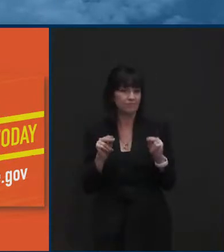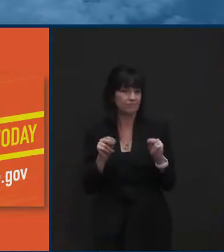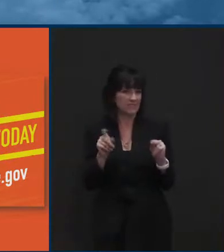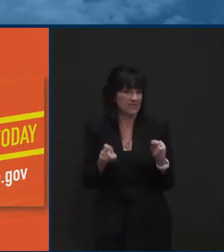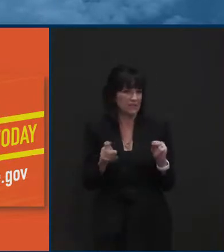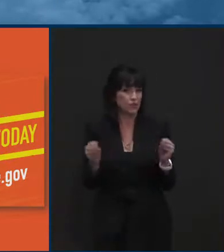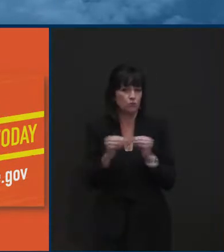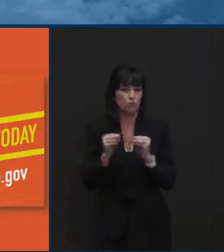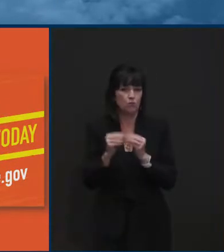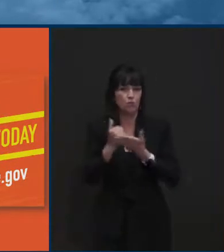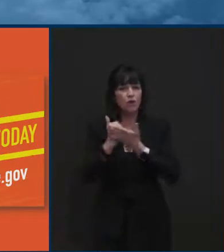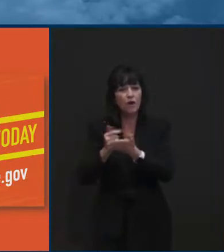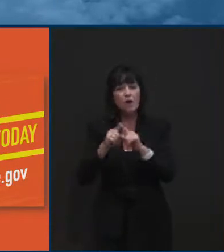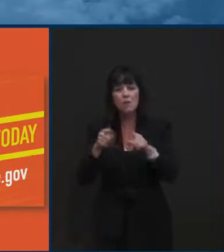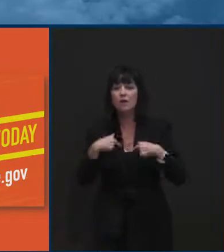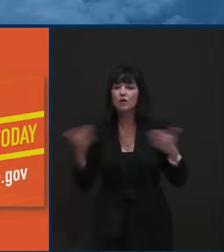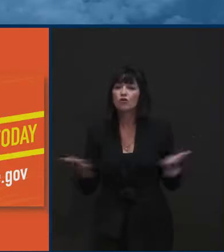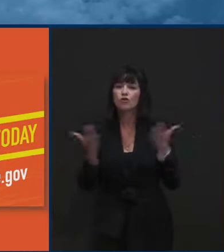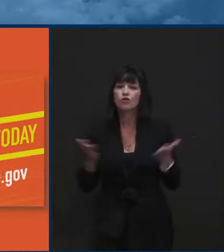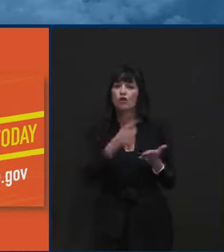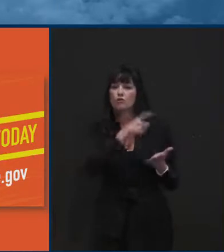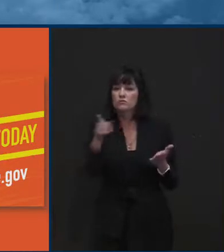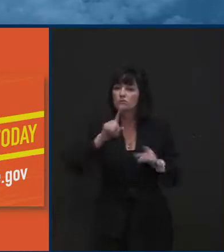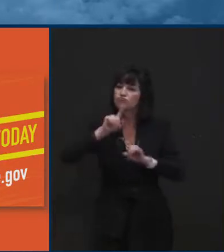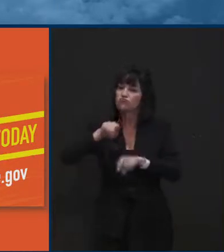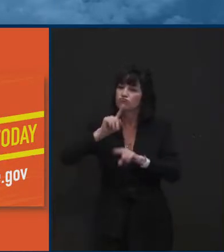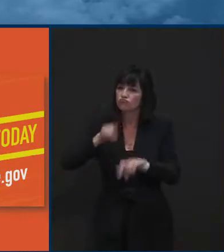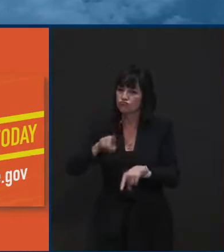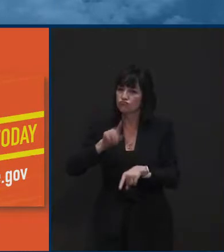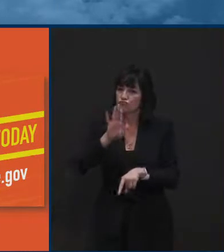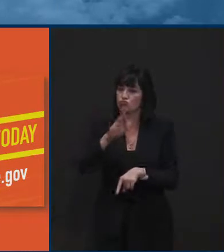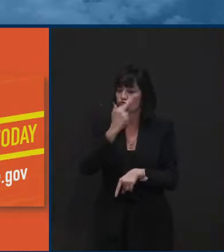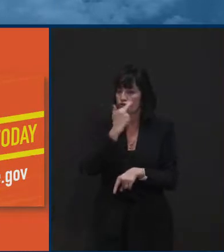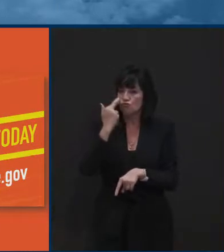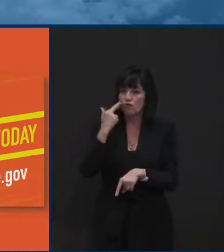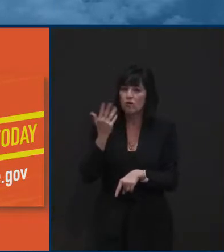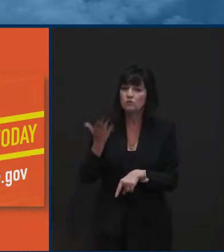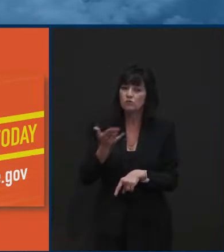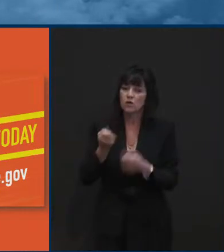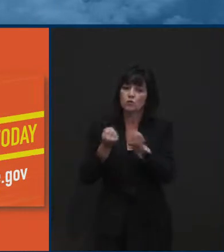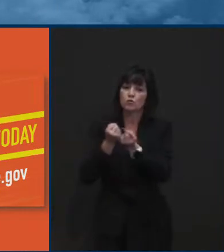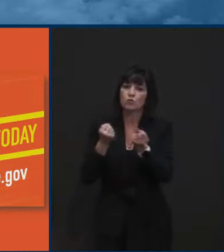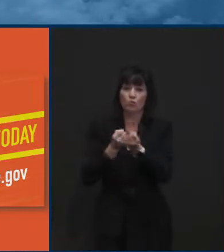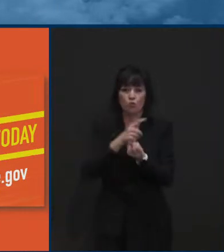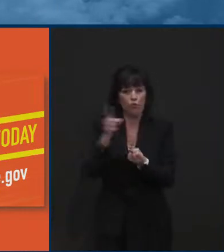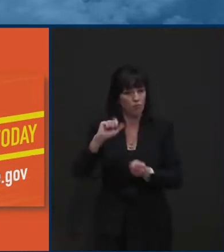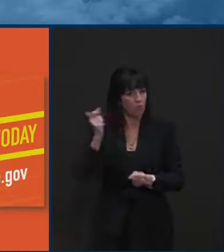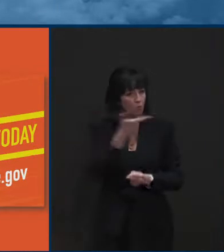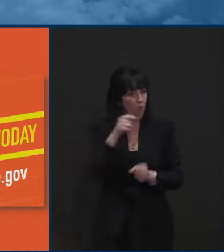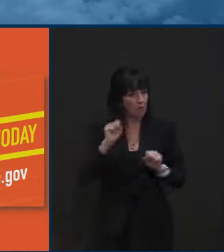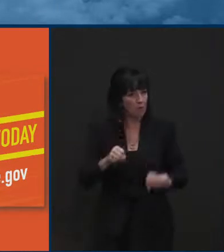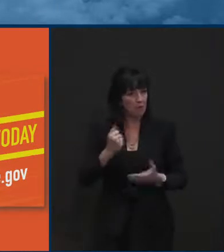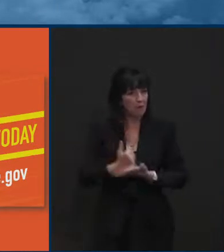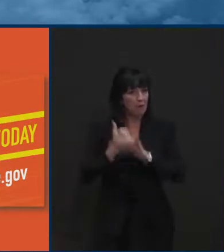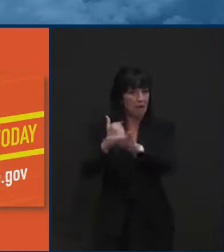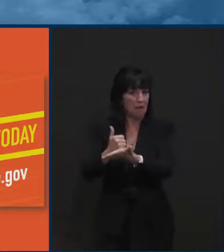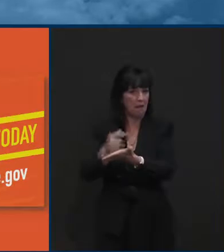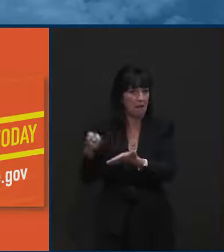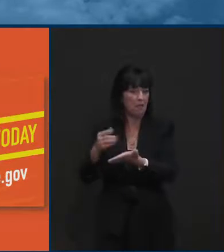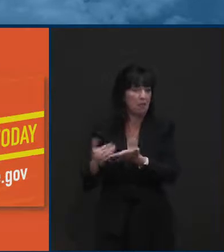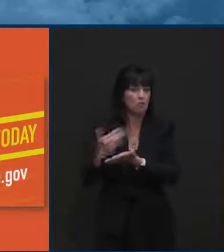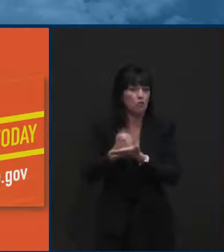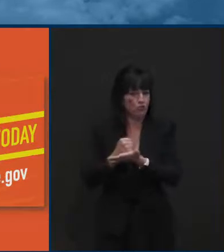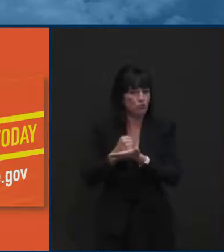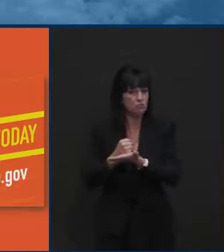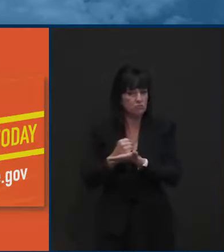to get takeout at your favorite restaurant to help them, uh, along the way. And we can all help, uh, by doing our part to